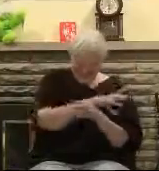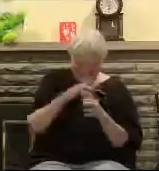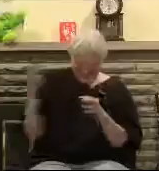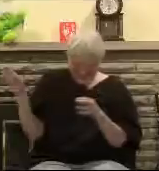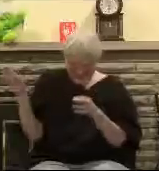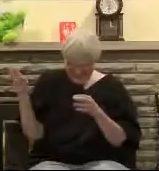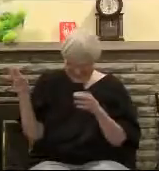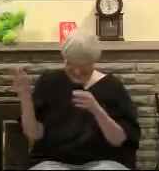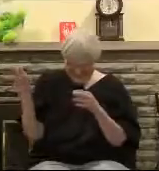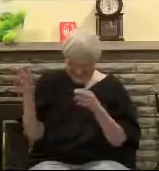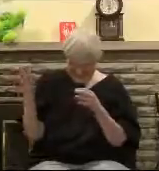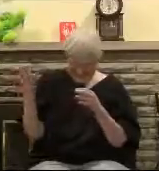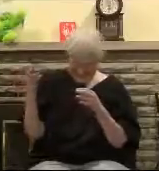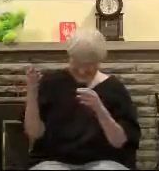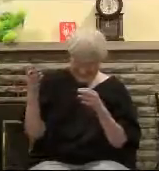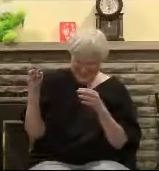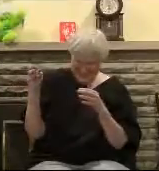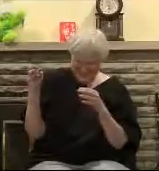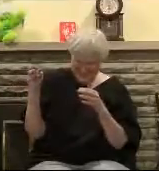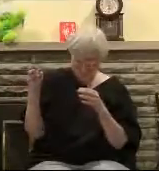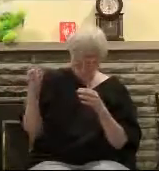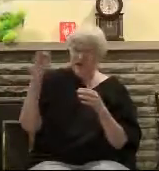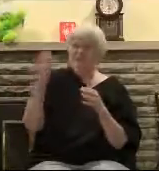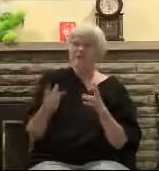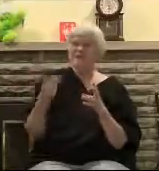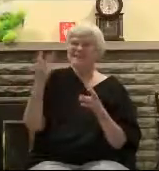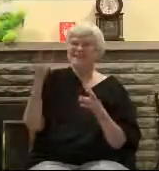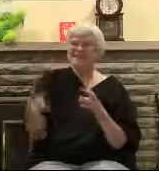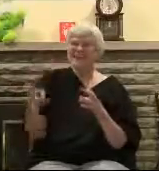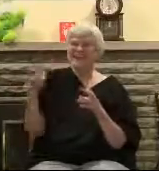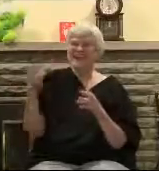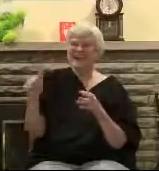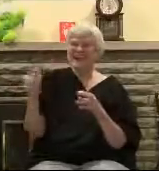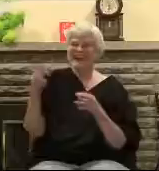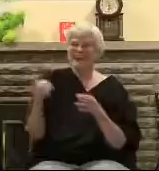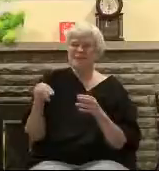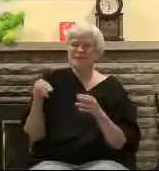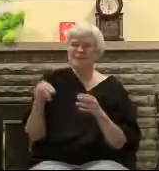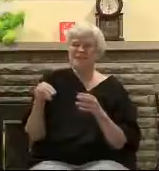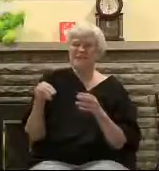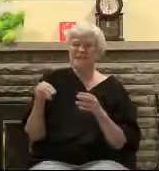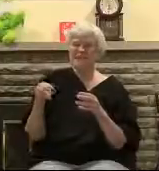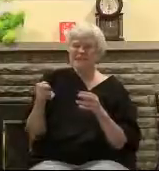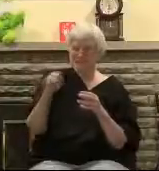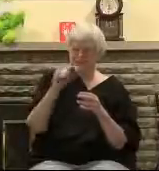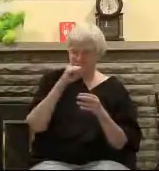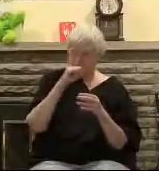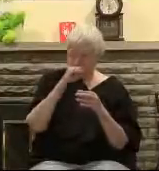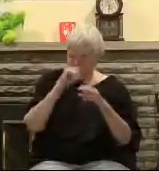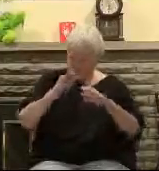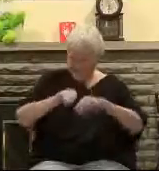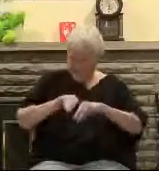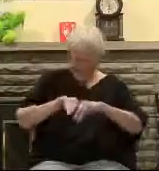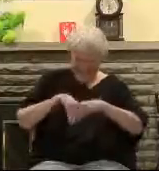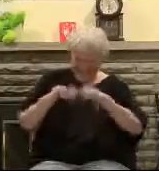3790 AM And that's not a radio station That AM is Anamundi which is reckoned from the creation of the world